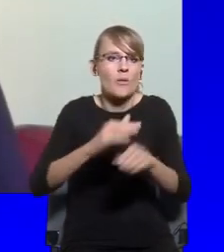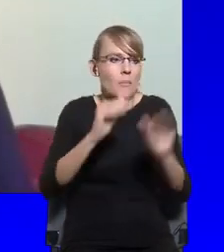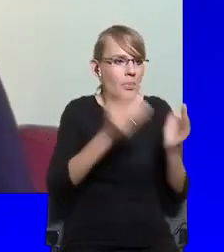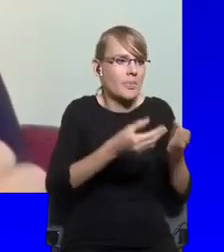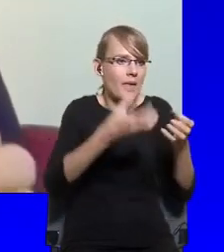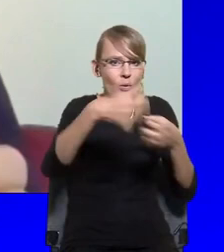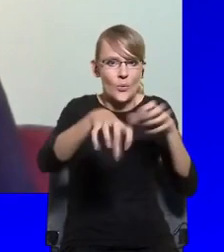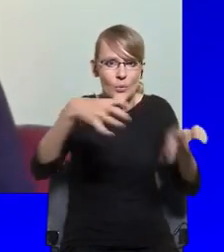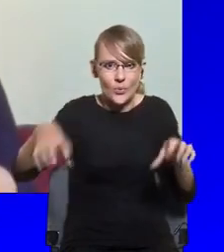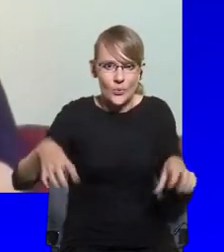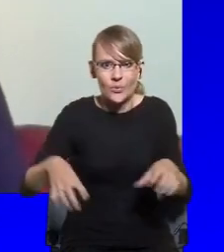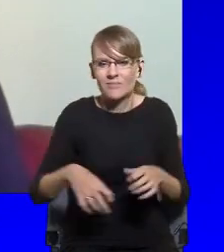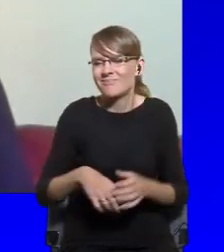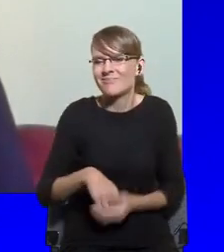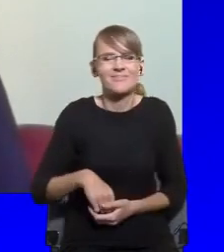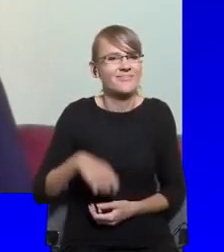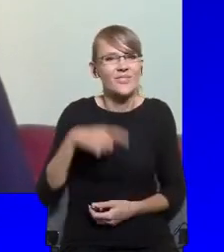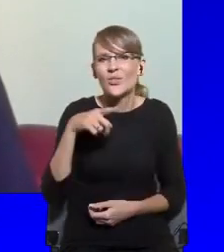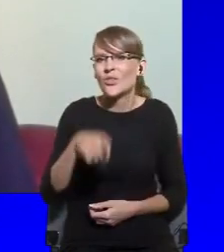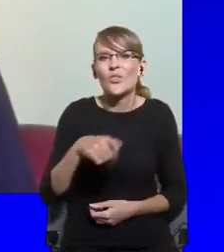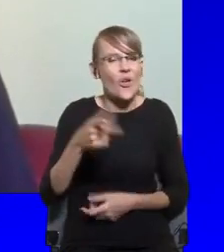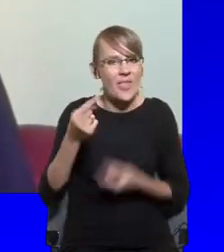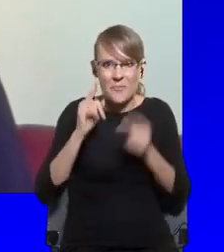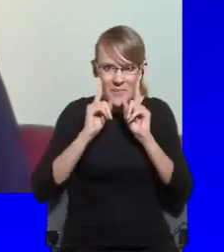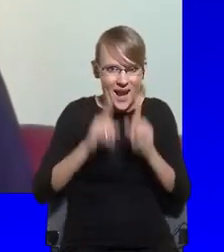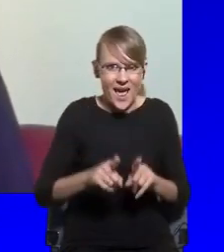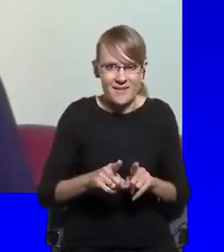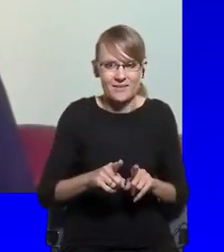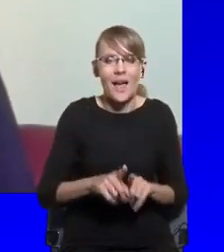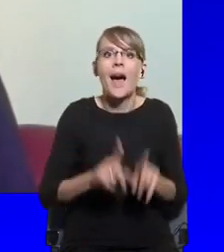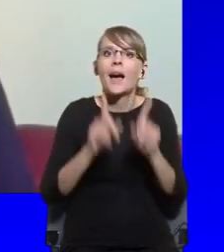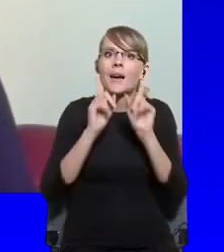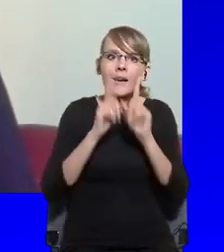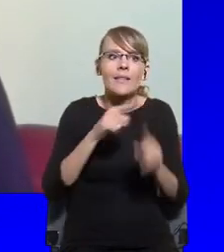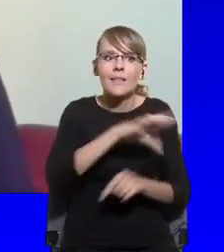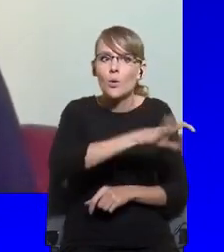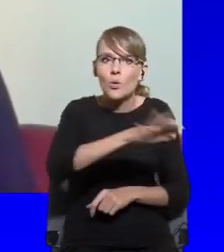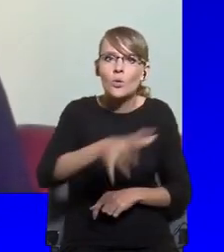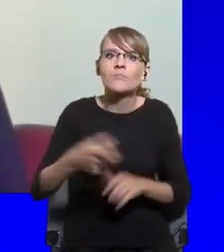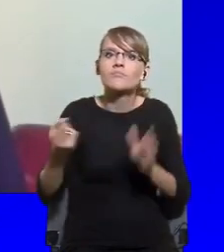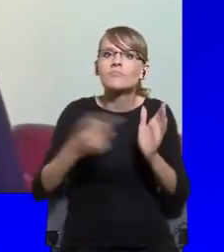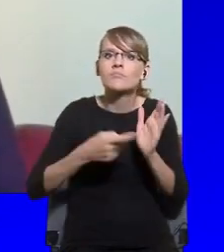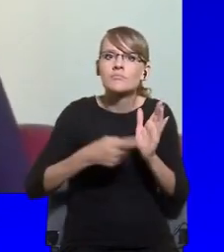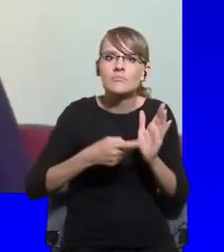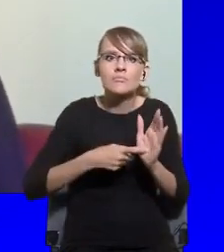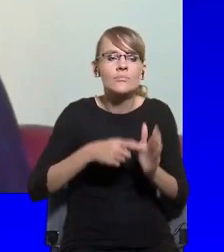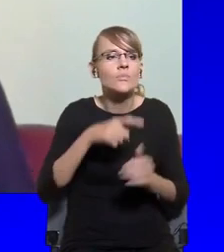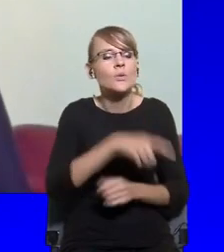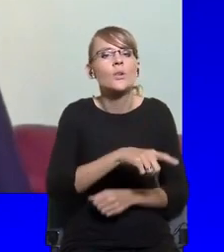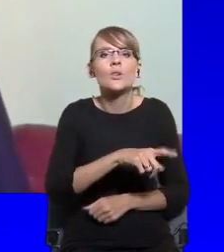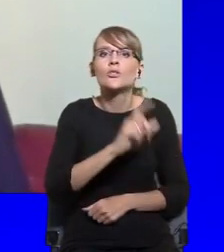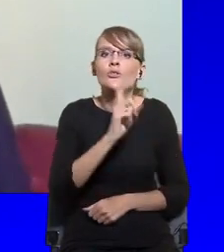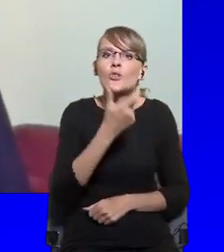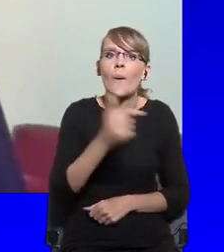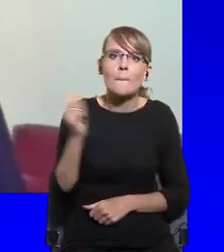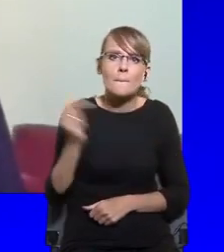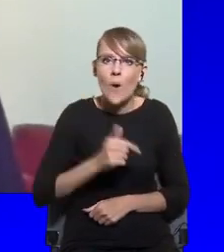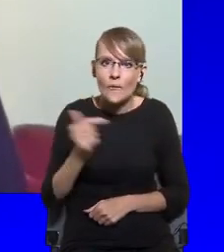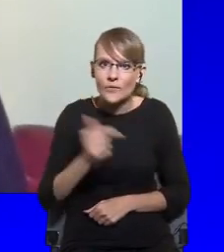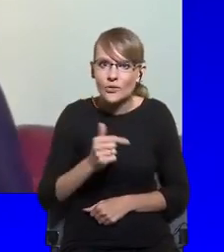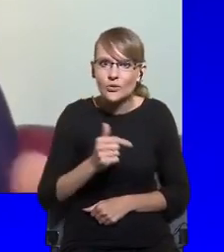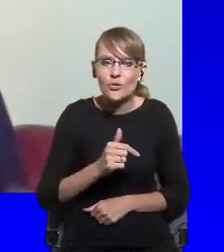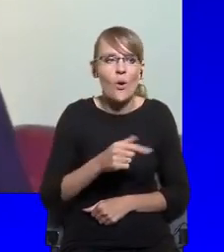What these groups demand is something that actually should be and is, I think, completely